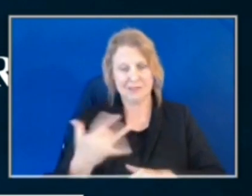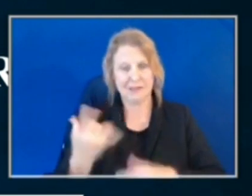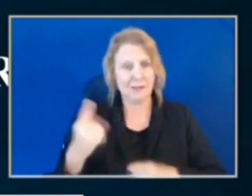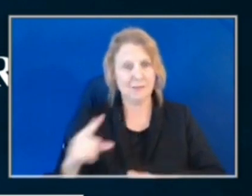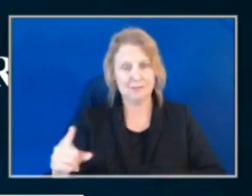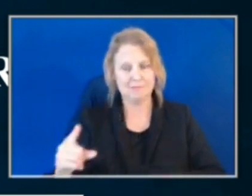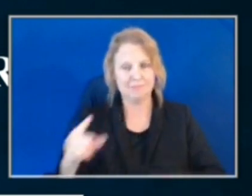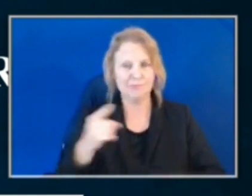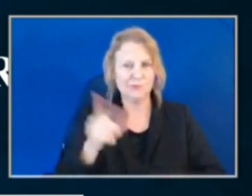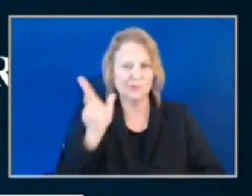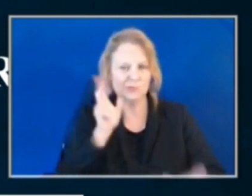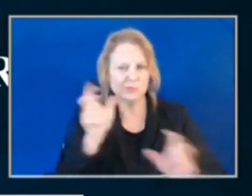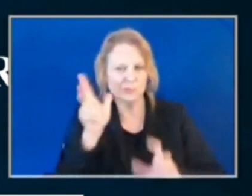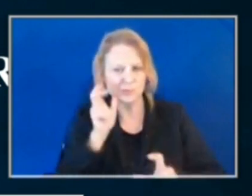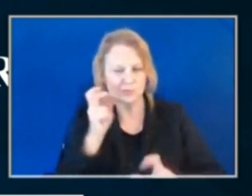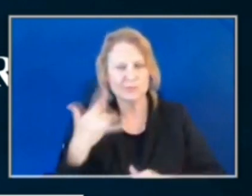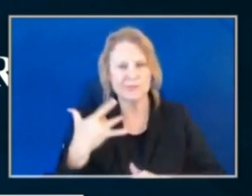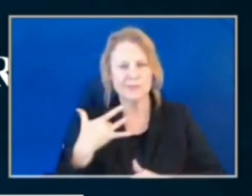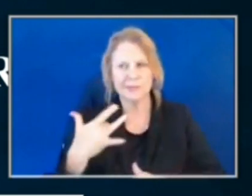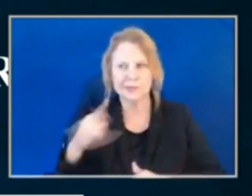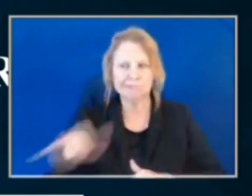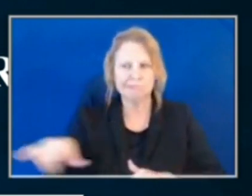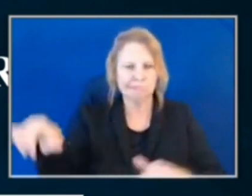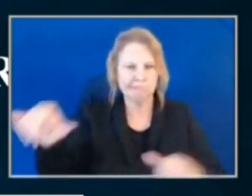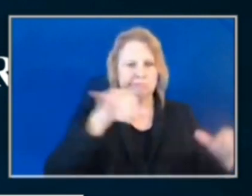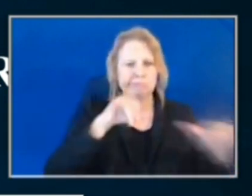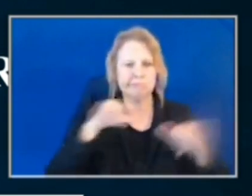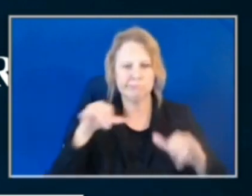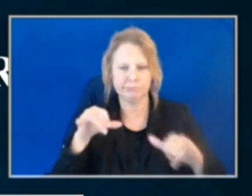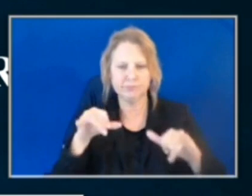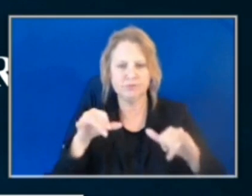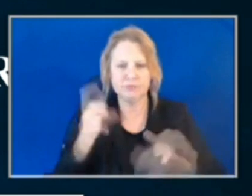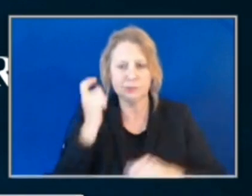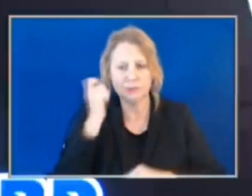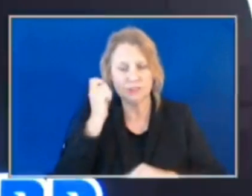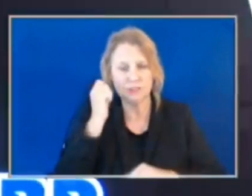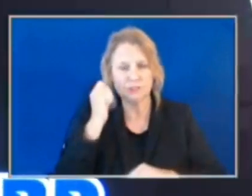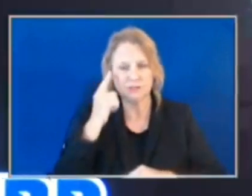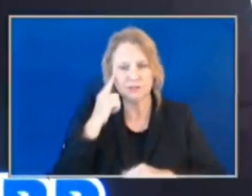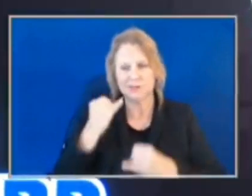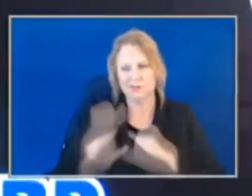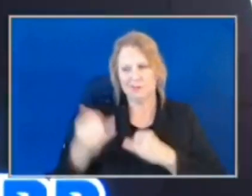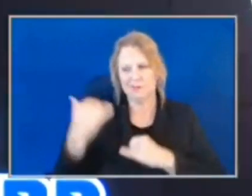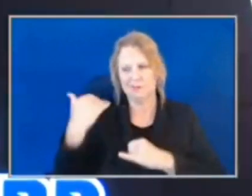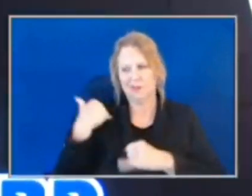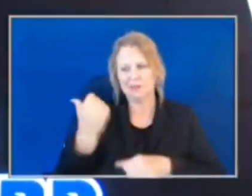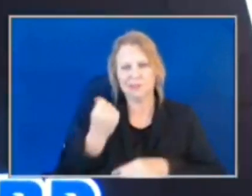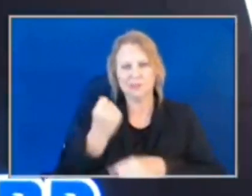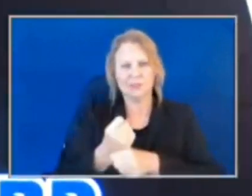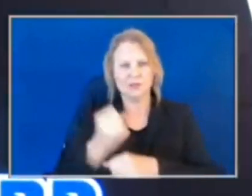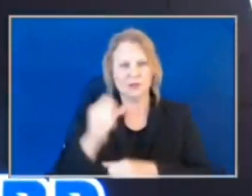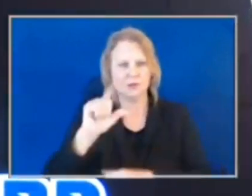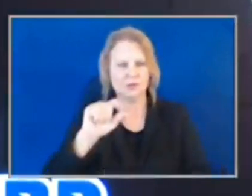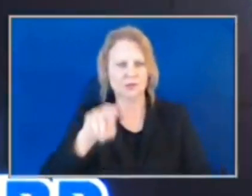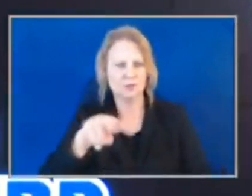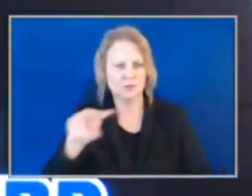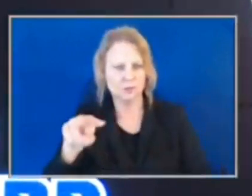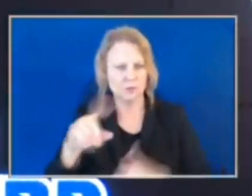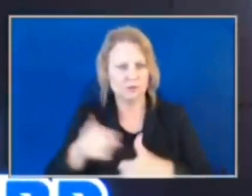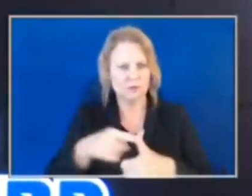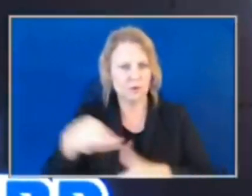heard similar trends before, even recently, end of year 2022, first quarter of 2023,